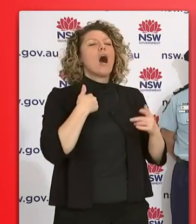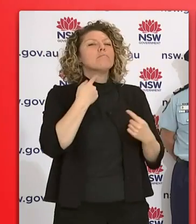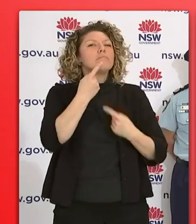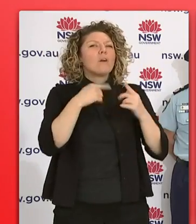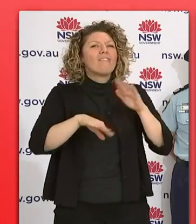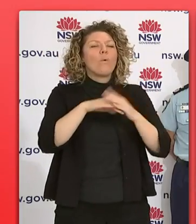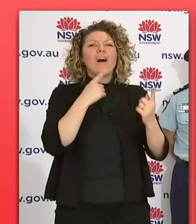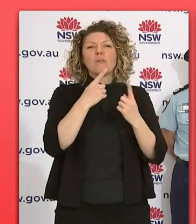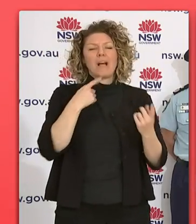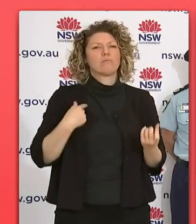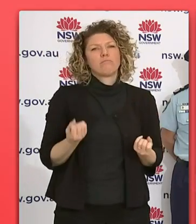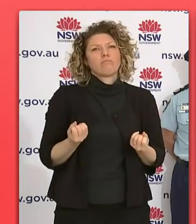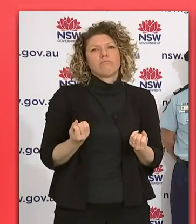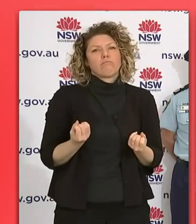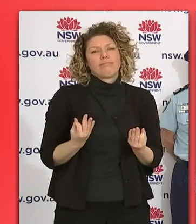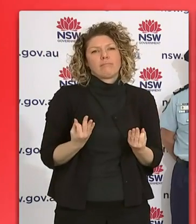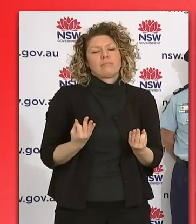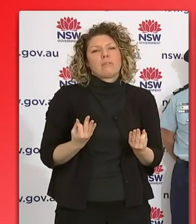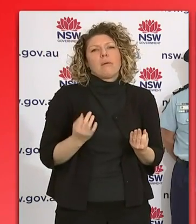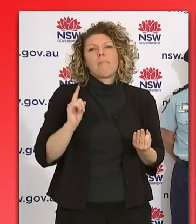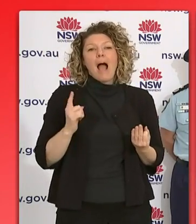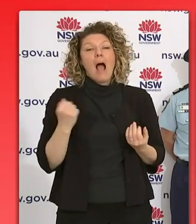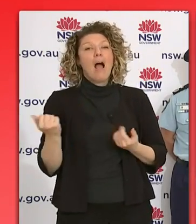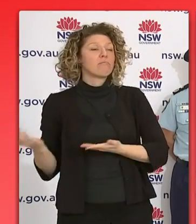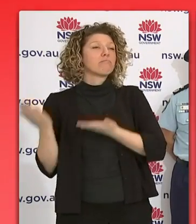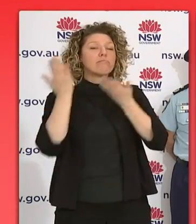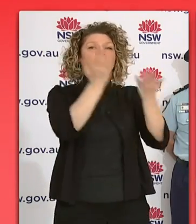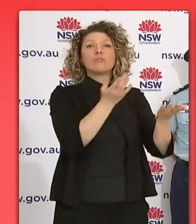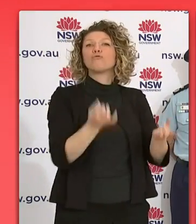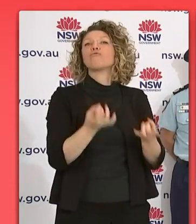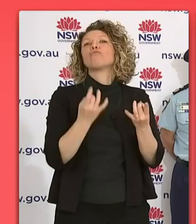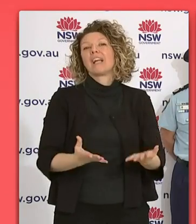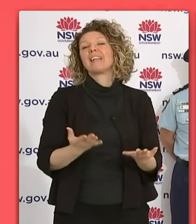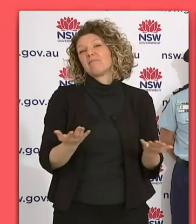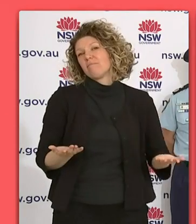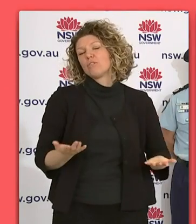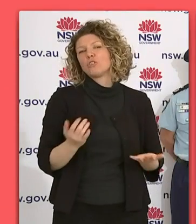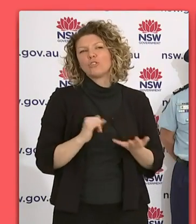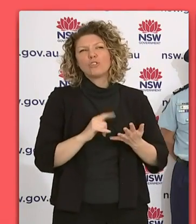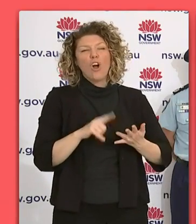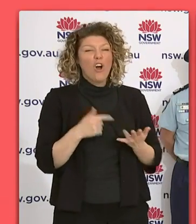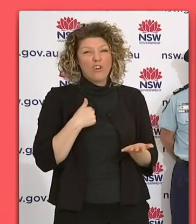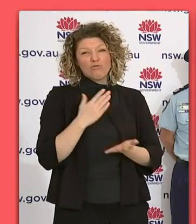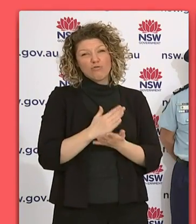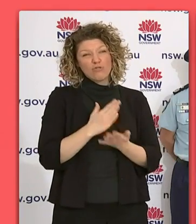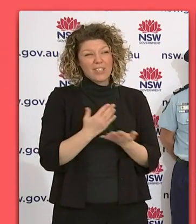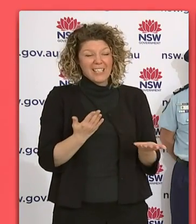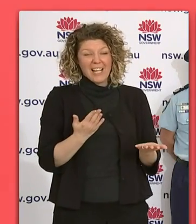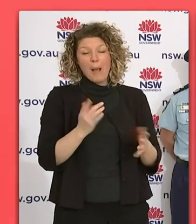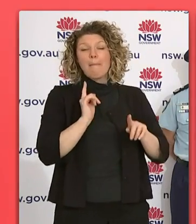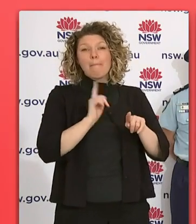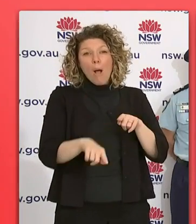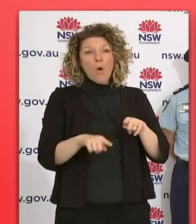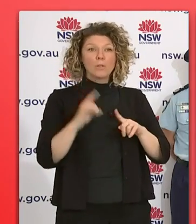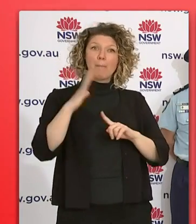indication of what federal staff would be available, but they're also under pressure. So I would just say this, that the basic message